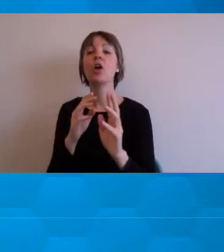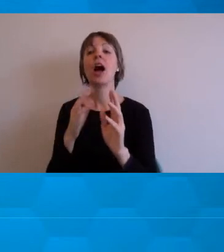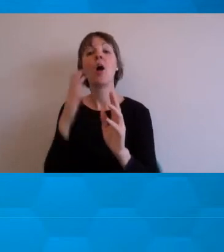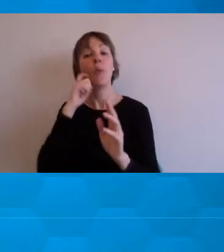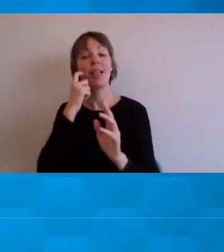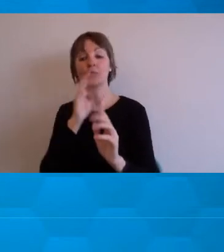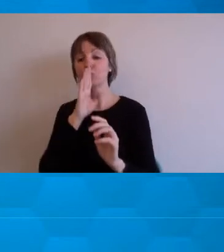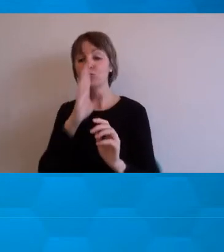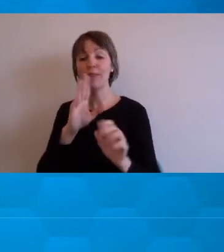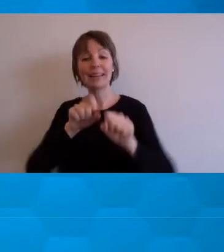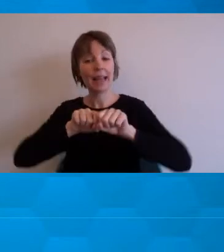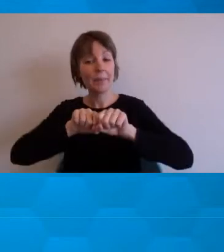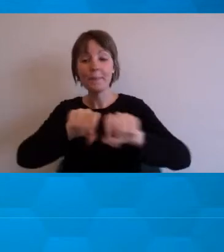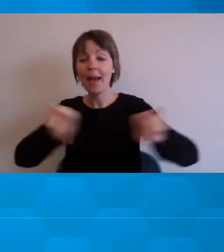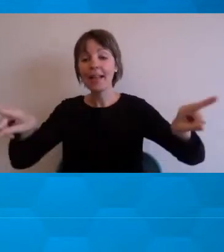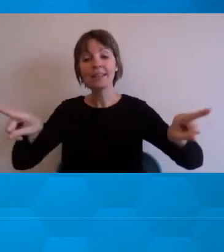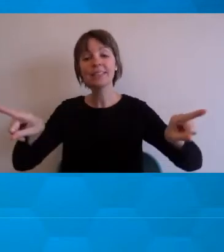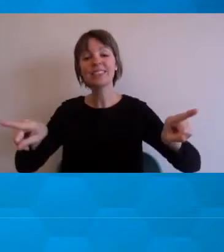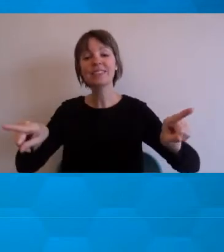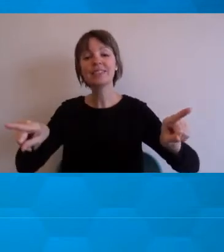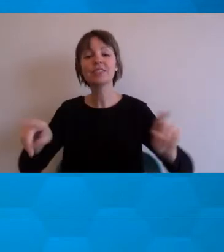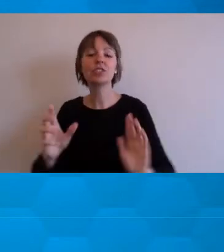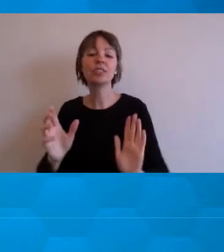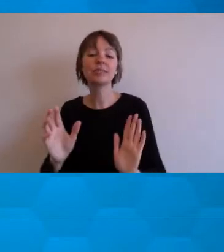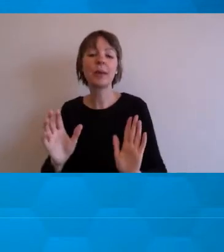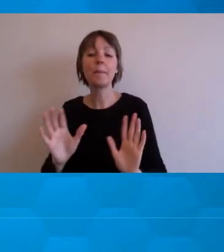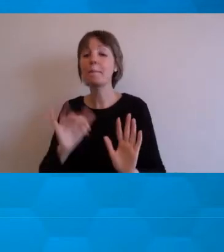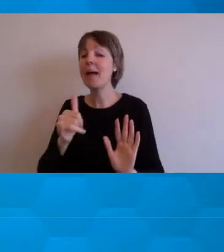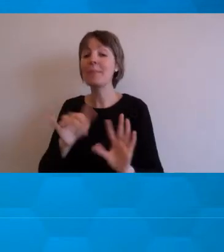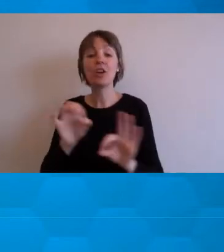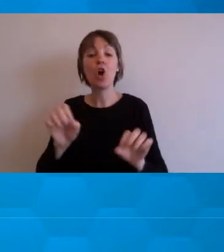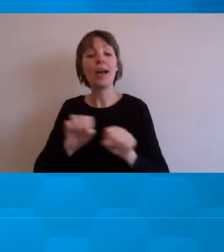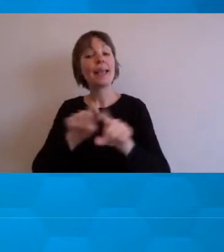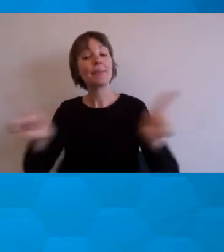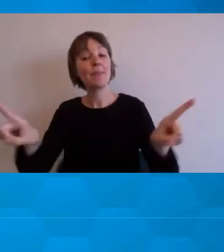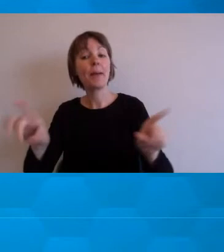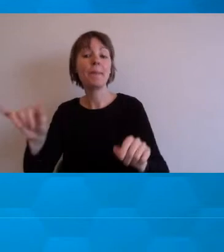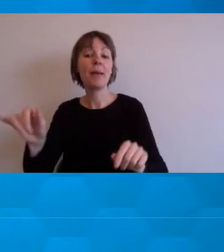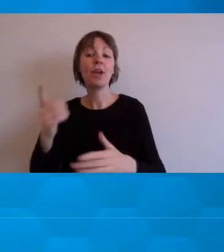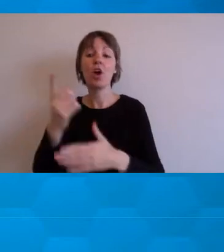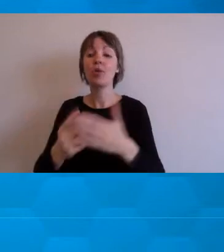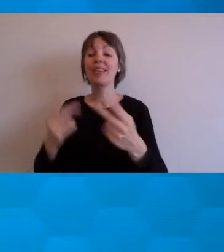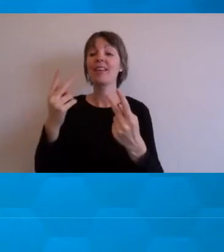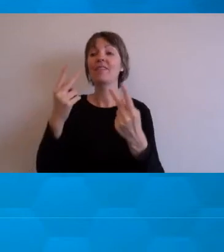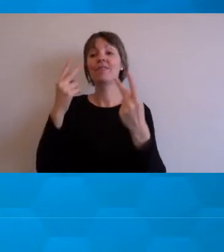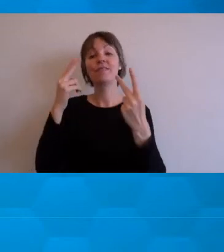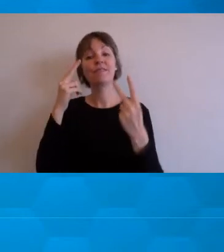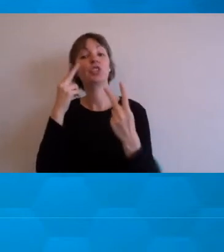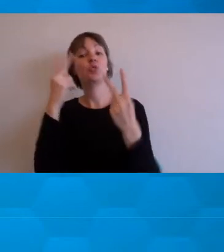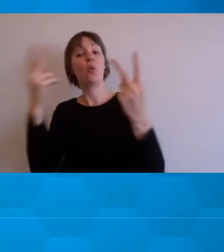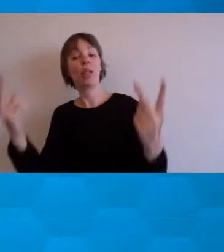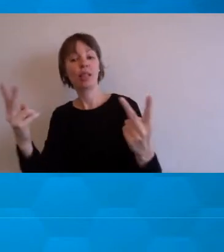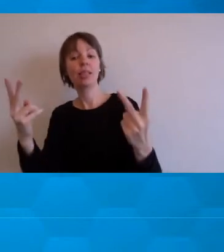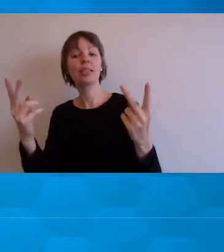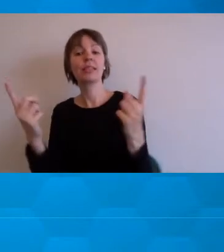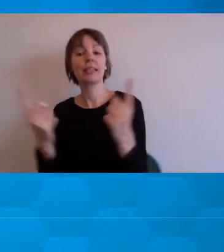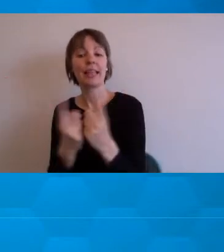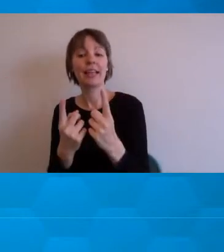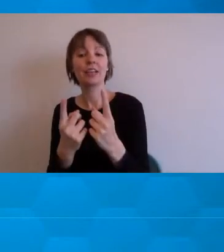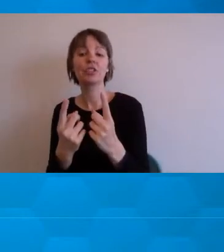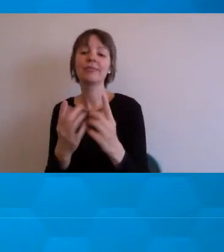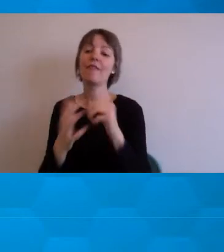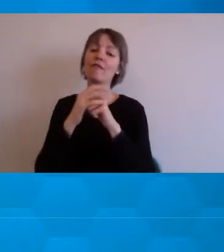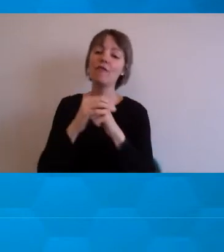Just little remembers and it doesn't have to be an email. It could be just a visual like just a friendly reminder and a little bit of text underneath.